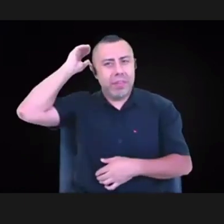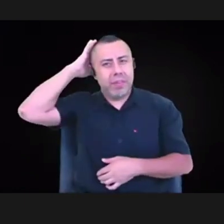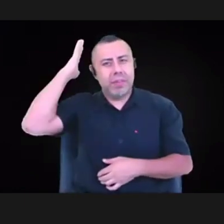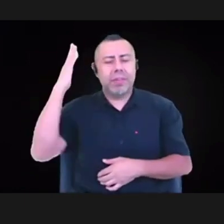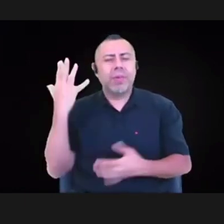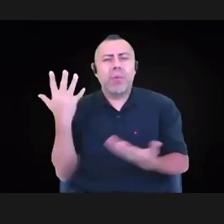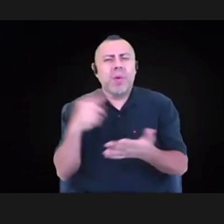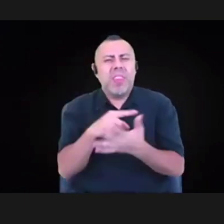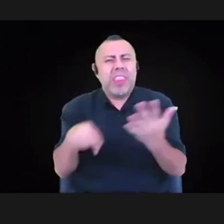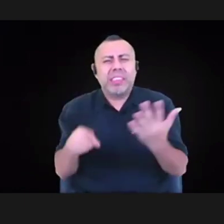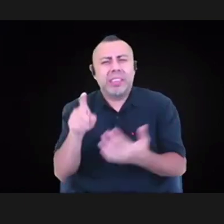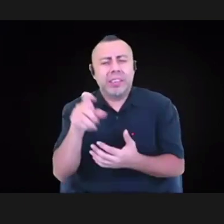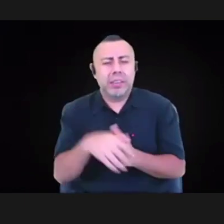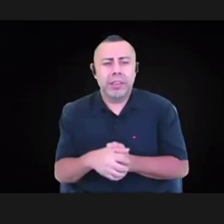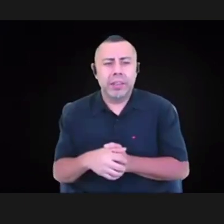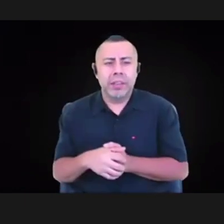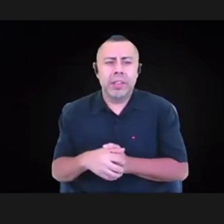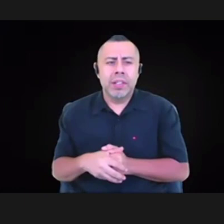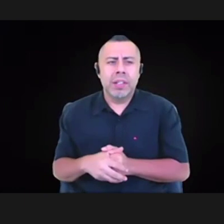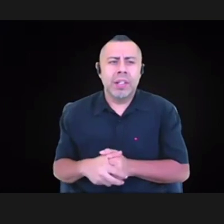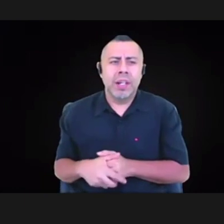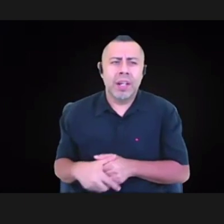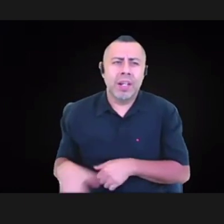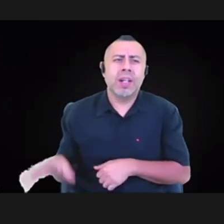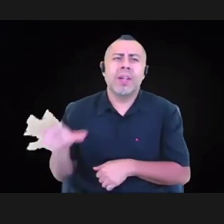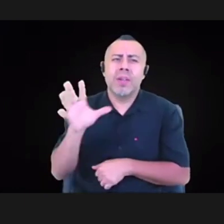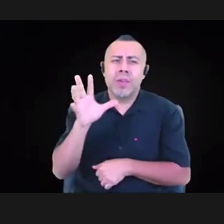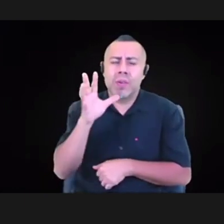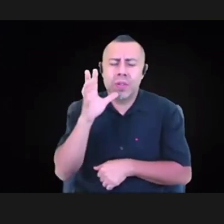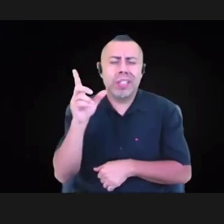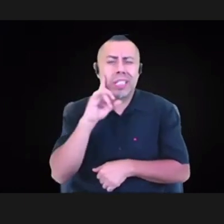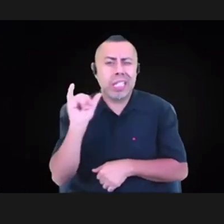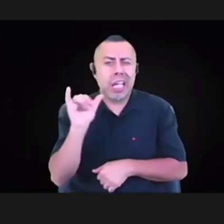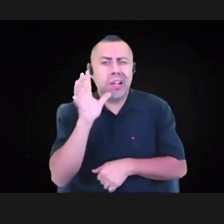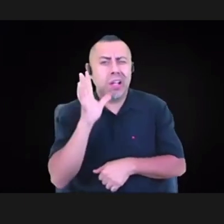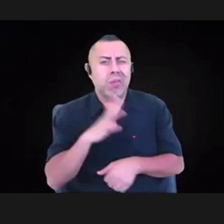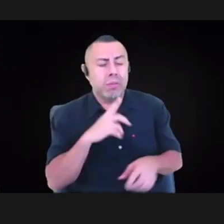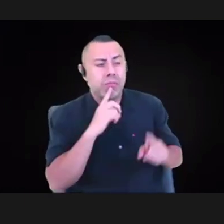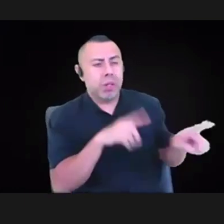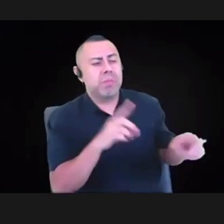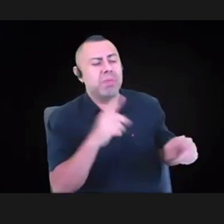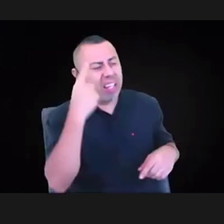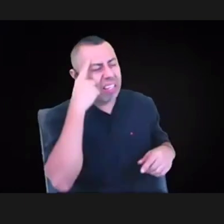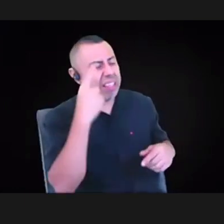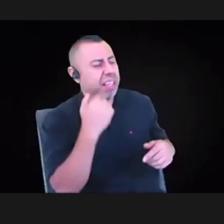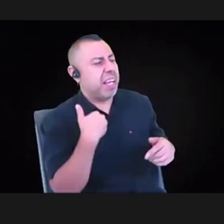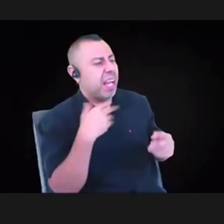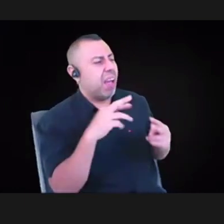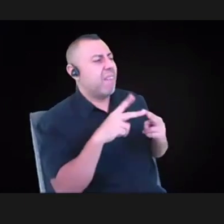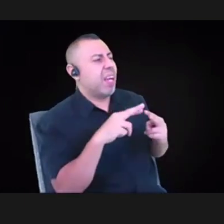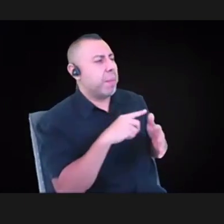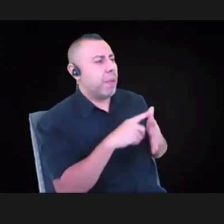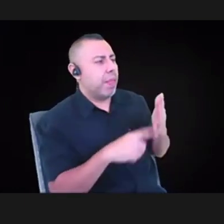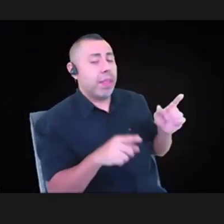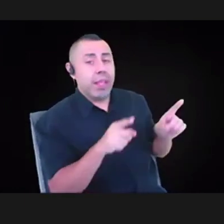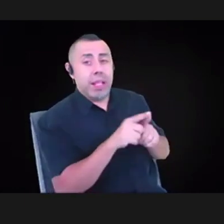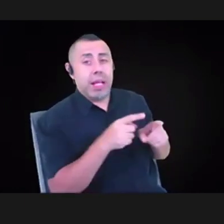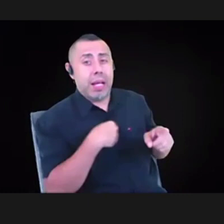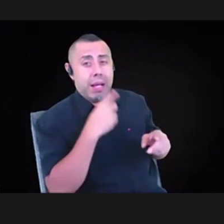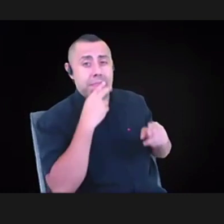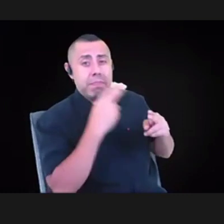So, um, I think a couple of things, and as I mentioned, sort of, we were on a trajectory.